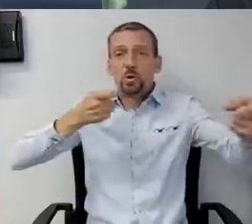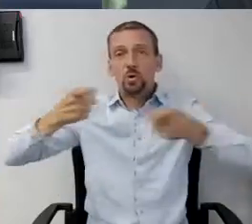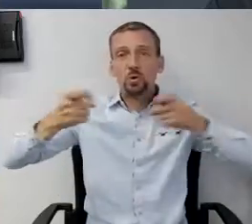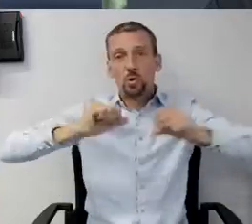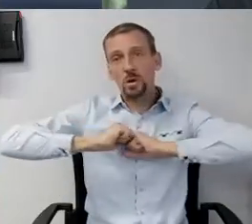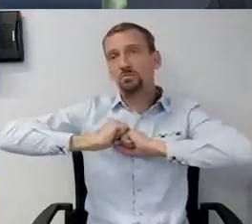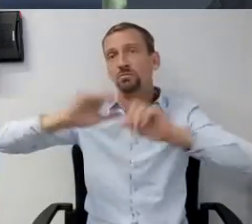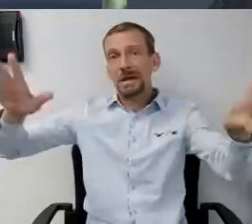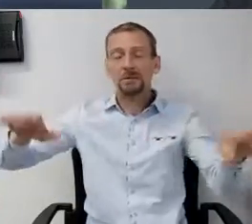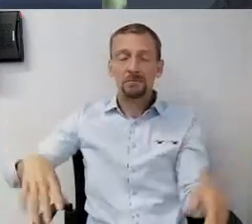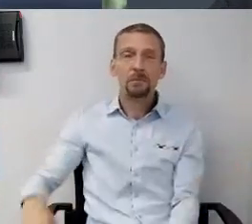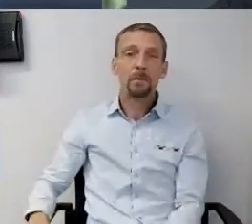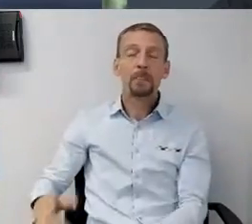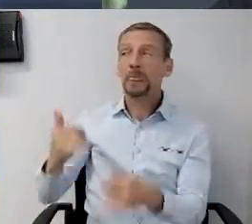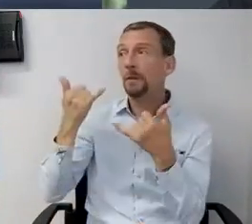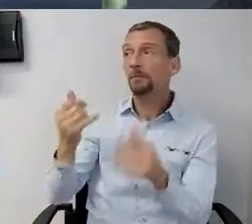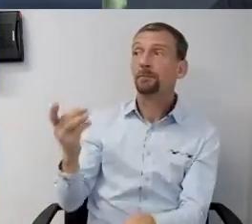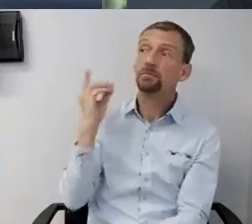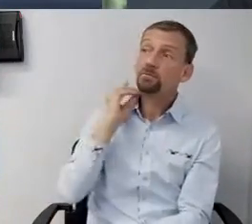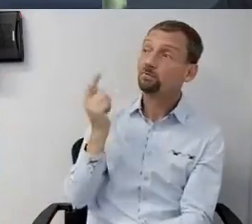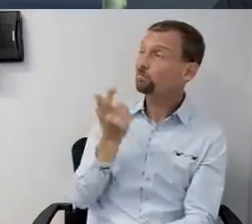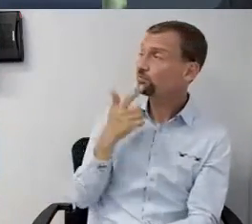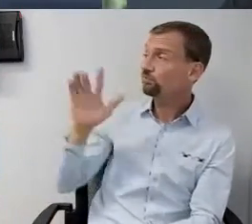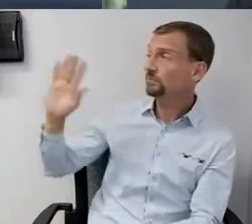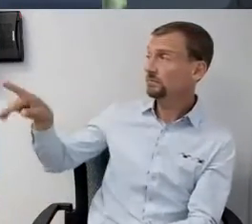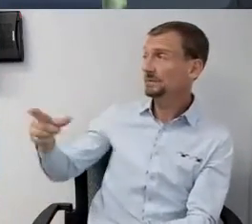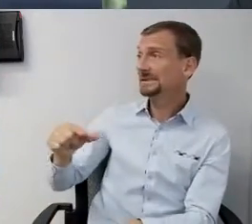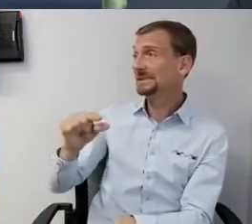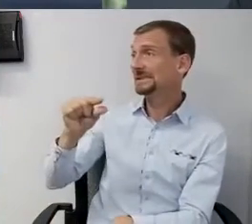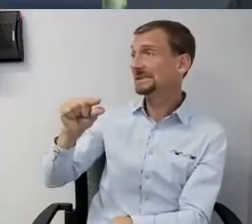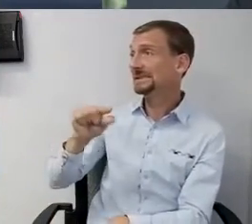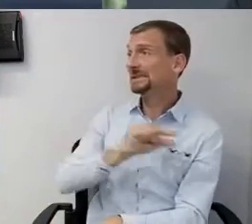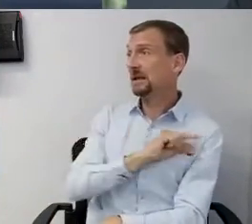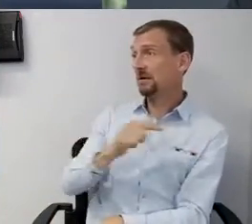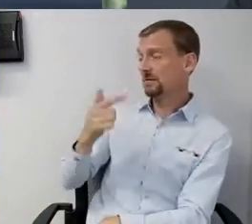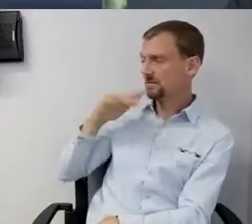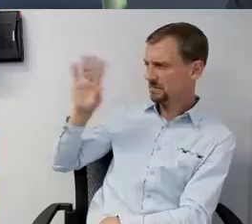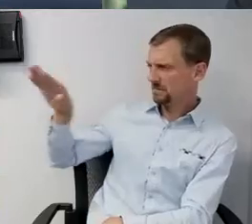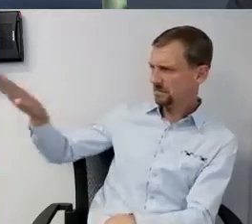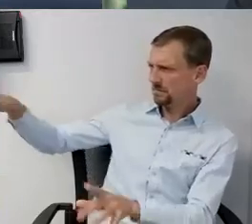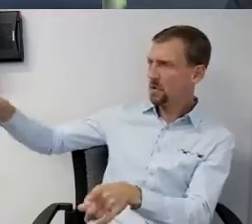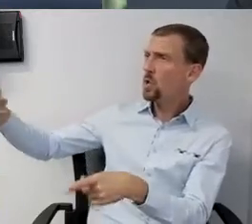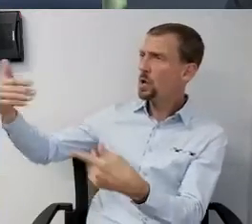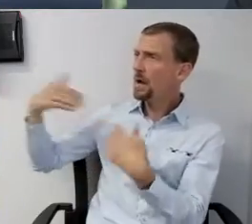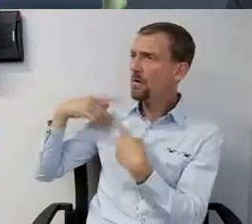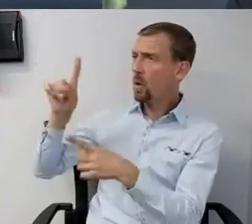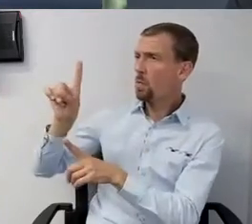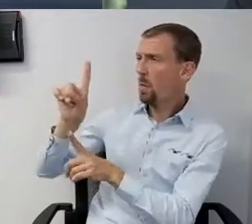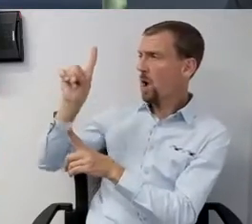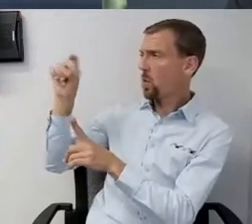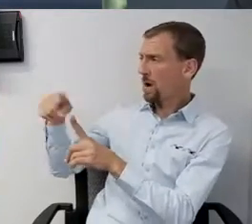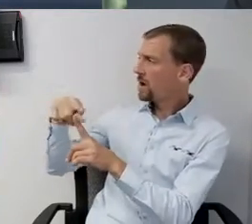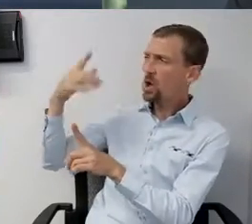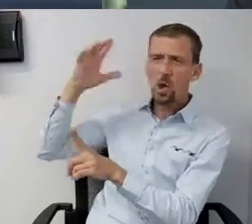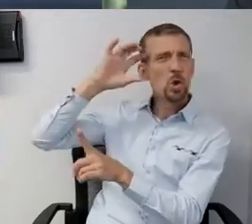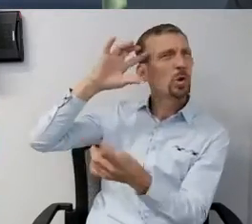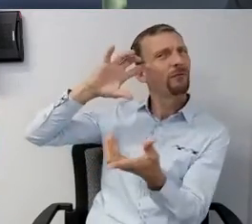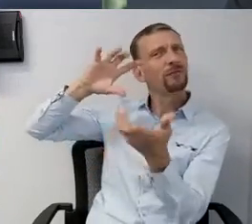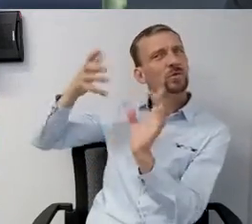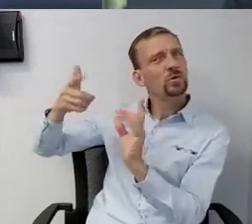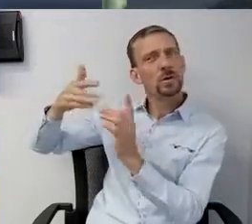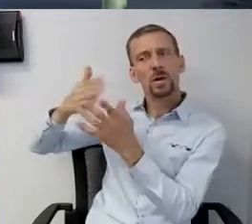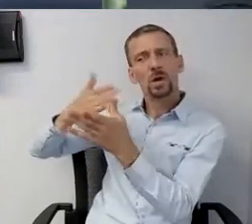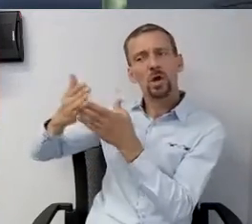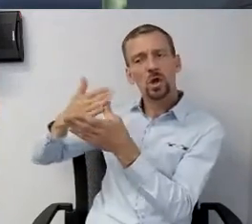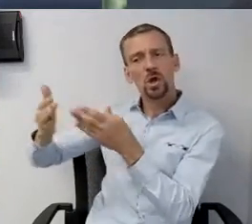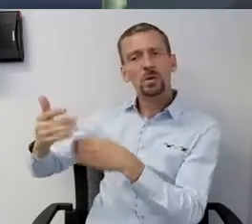Hey, Gary. Kind of on the same idea of masking, one of the questions that came in was about the confusion between